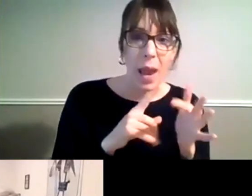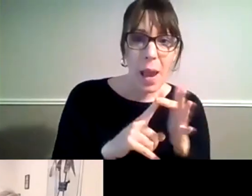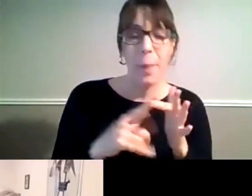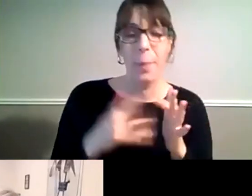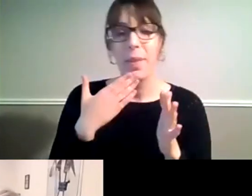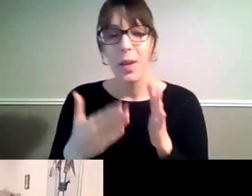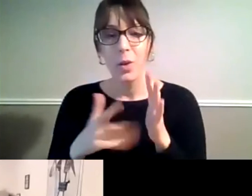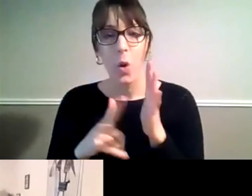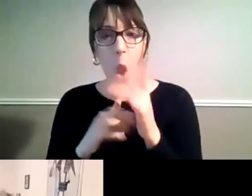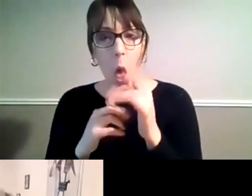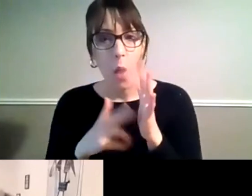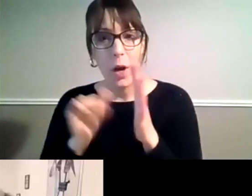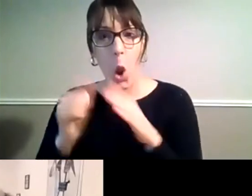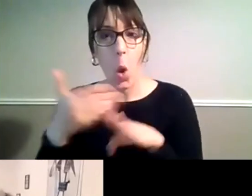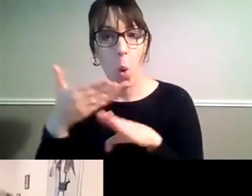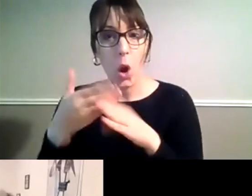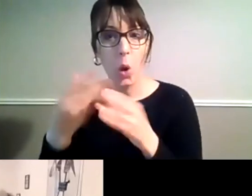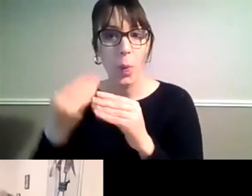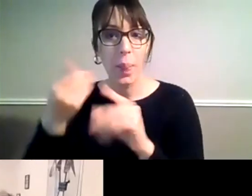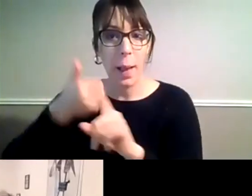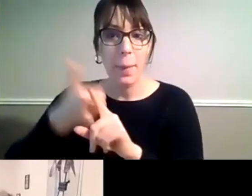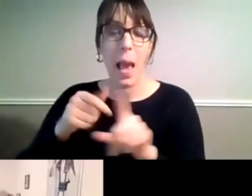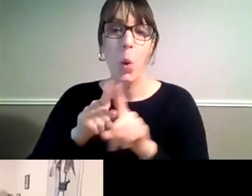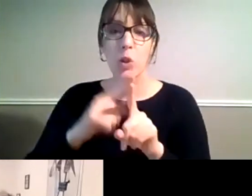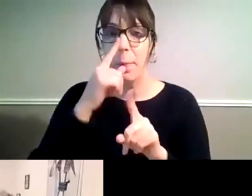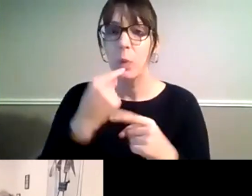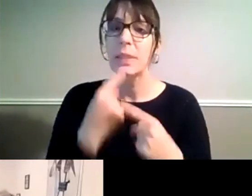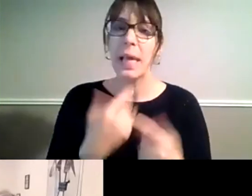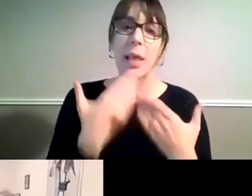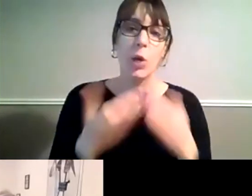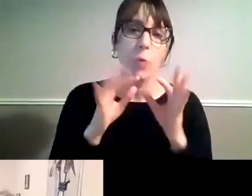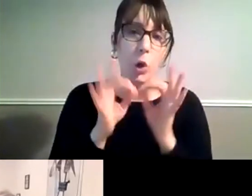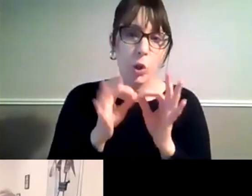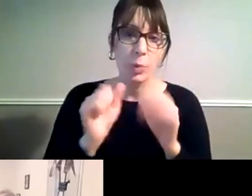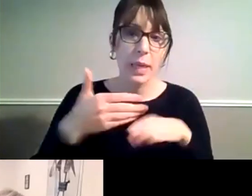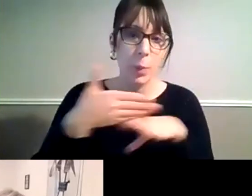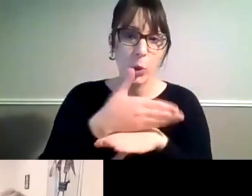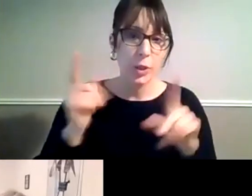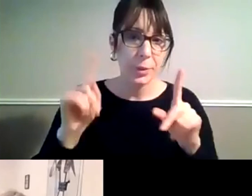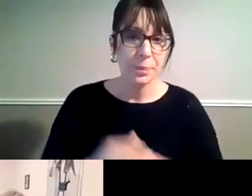campaign. And also thanks to the interpreters with us today for the hard work they're doing.